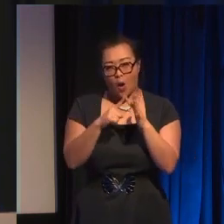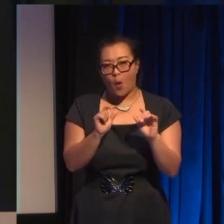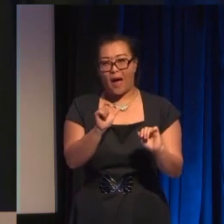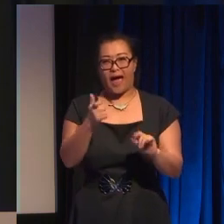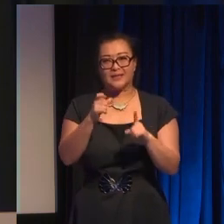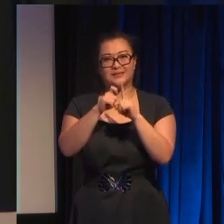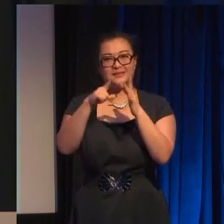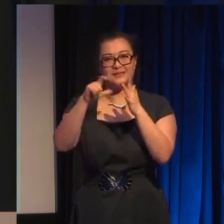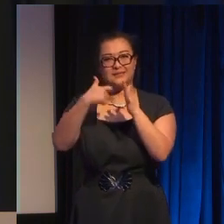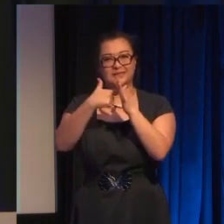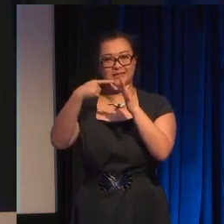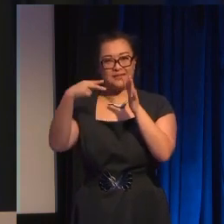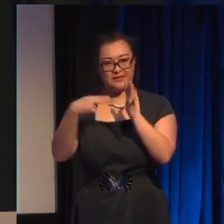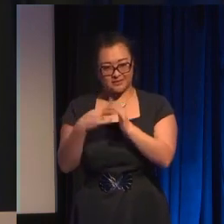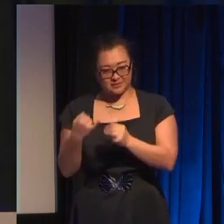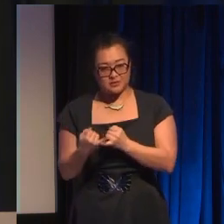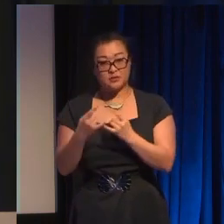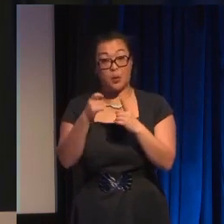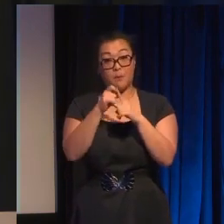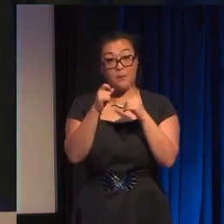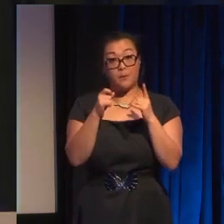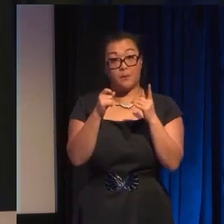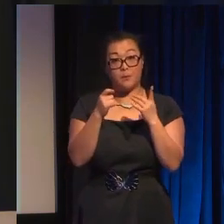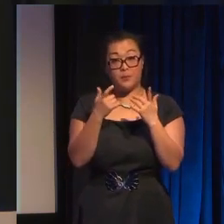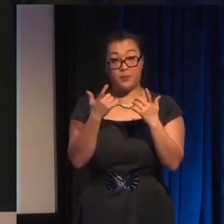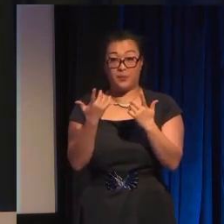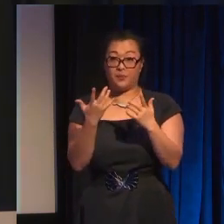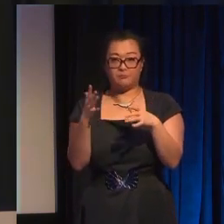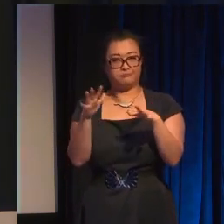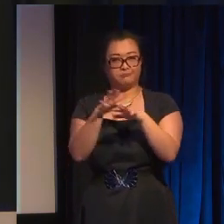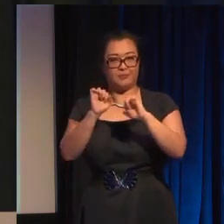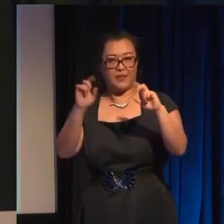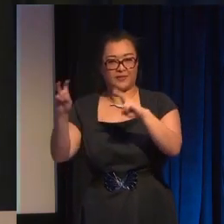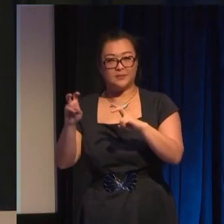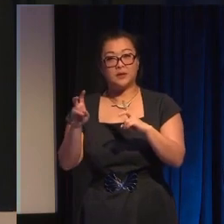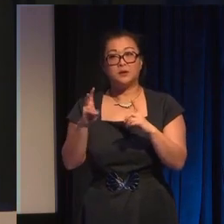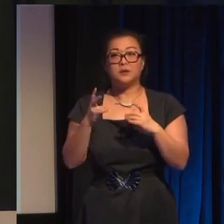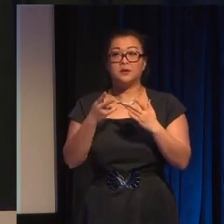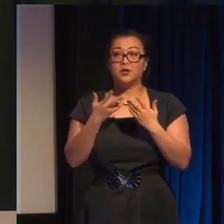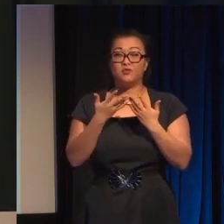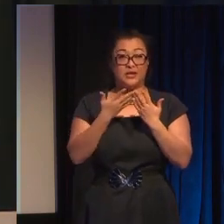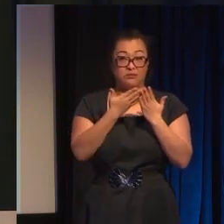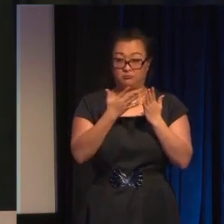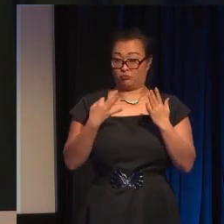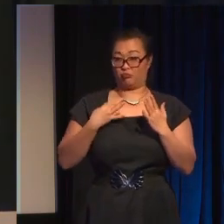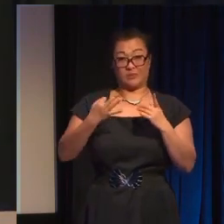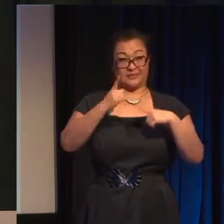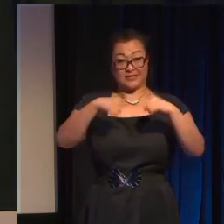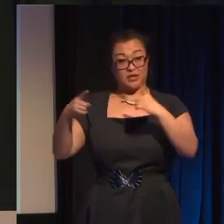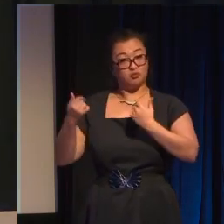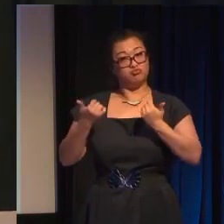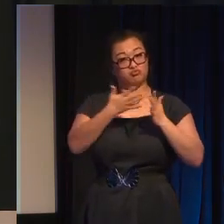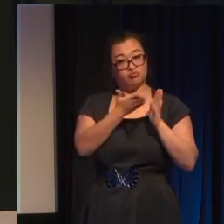struggle and social unrest it has a pretty broad palette of representation and it deals with some heavy themes of discrimination